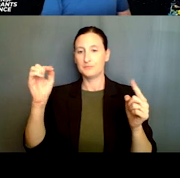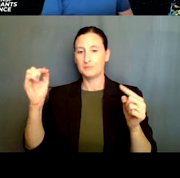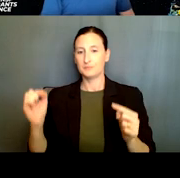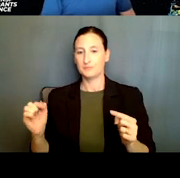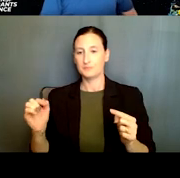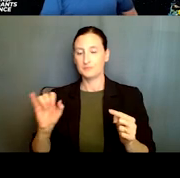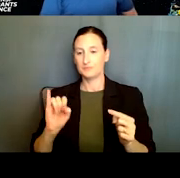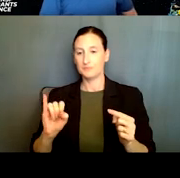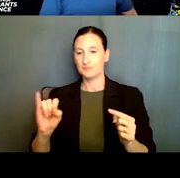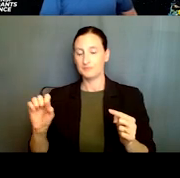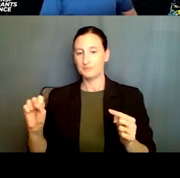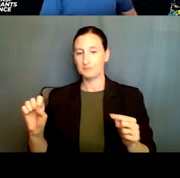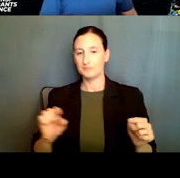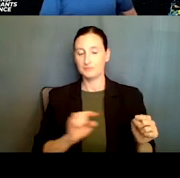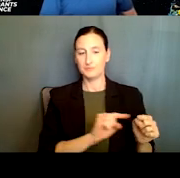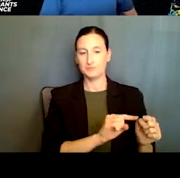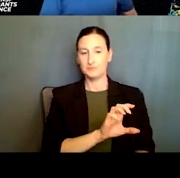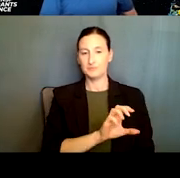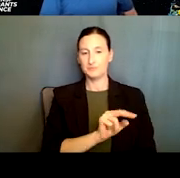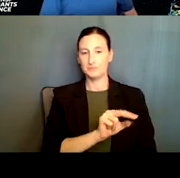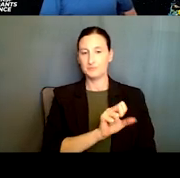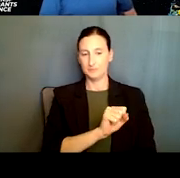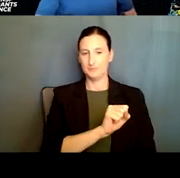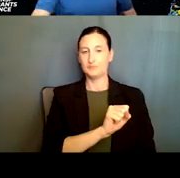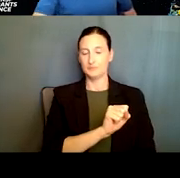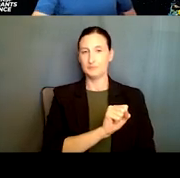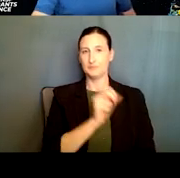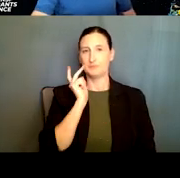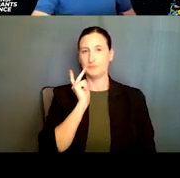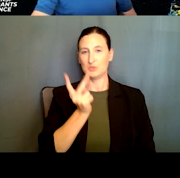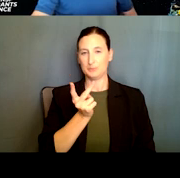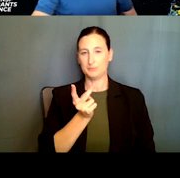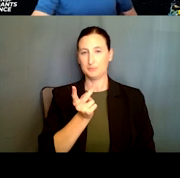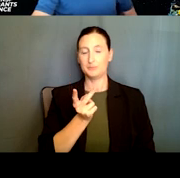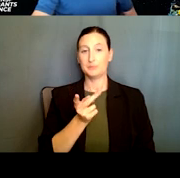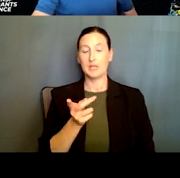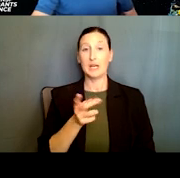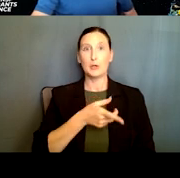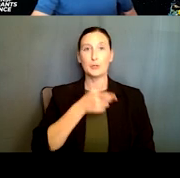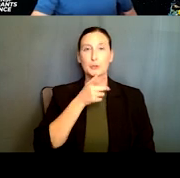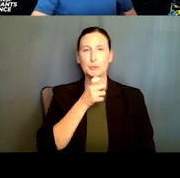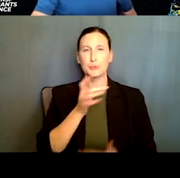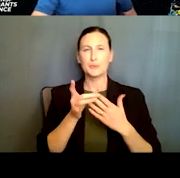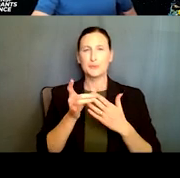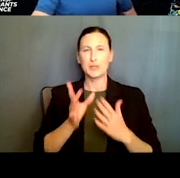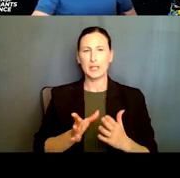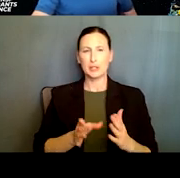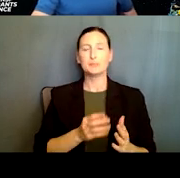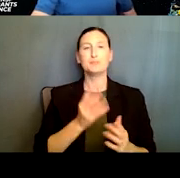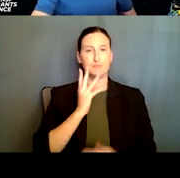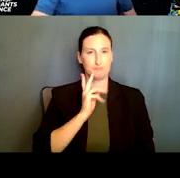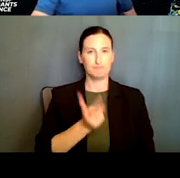Information Intelligence Systems, Computer and Network Systems. You see here the leadership. The size leadership includes